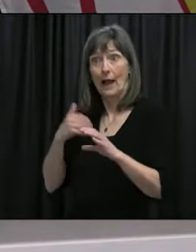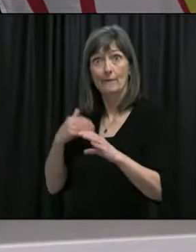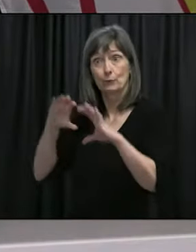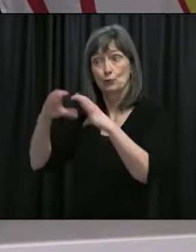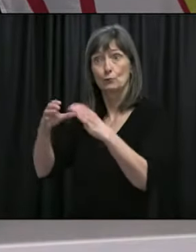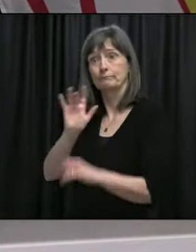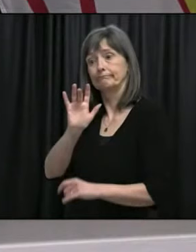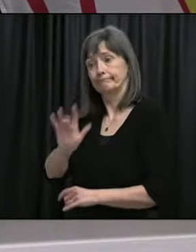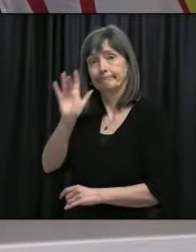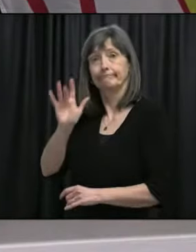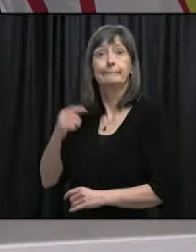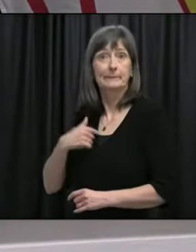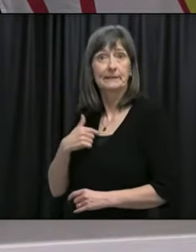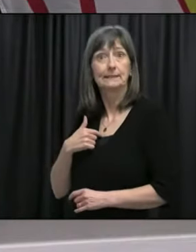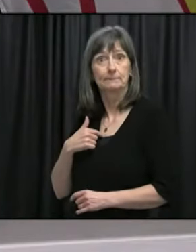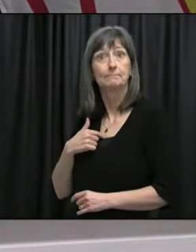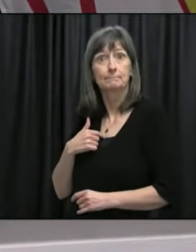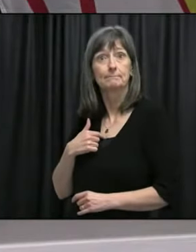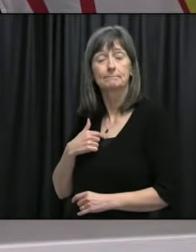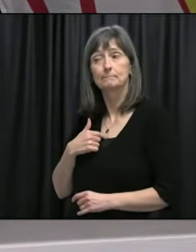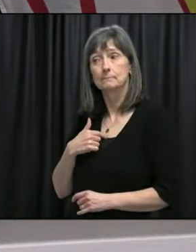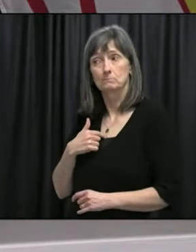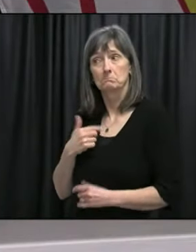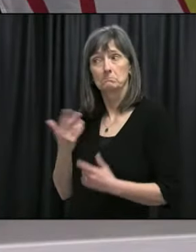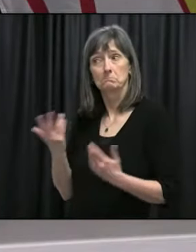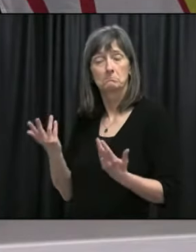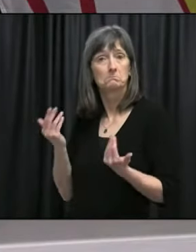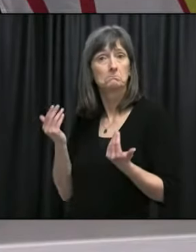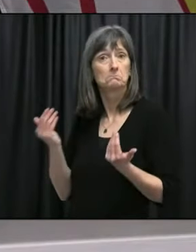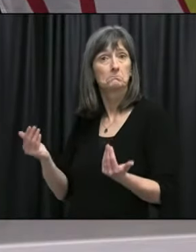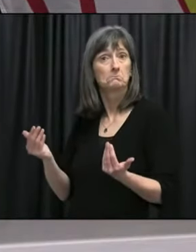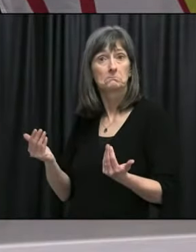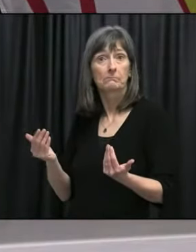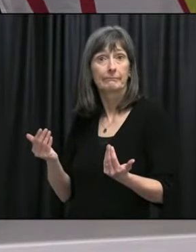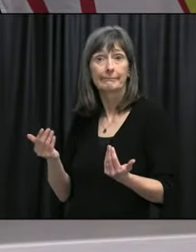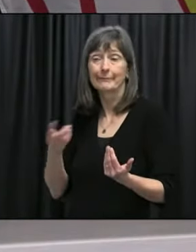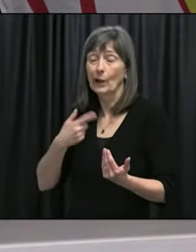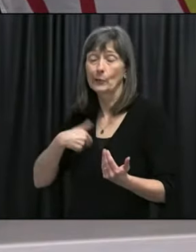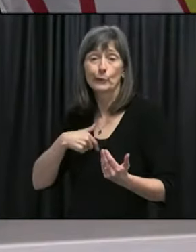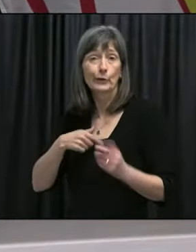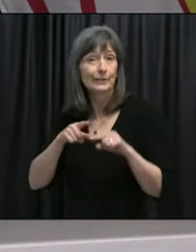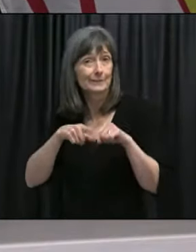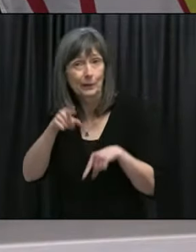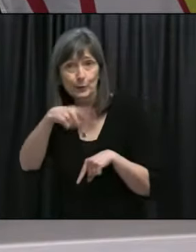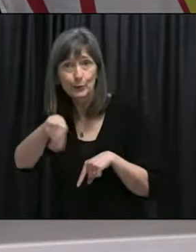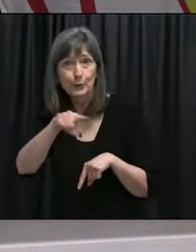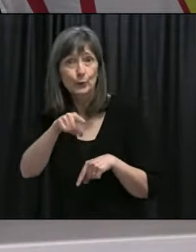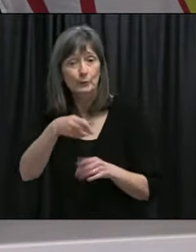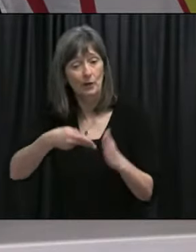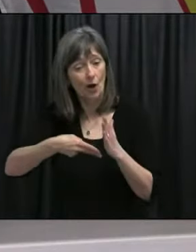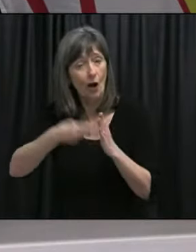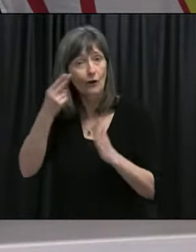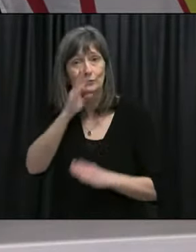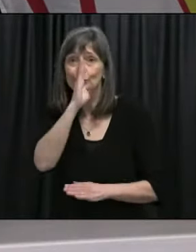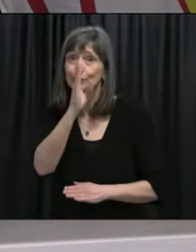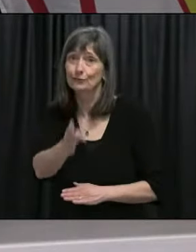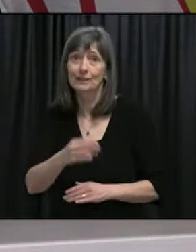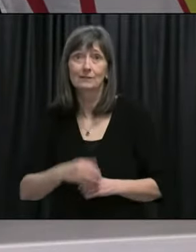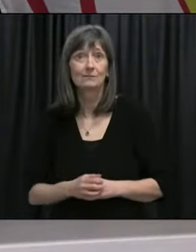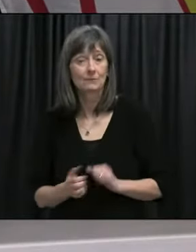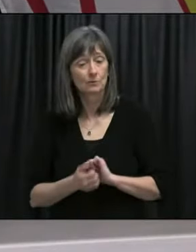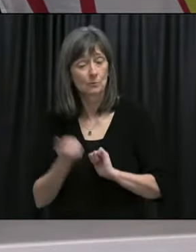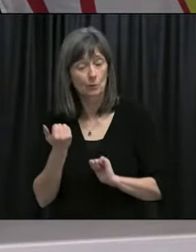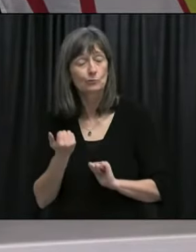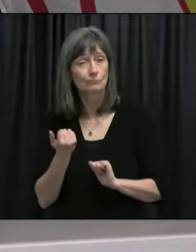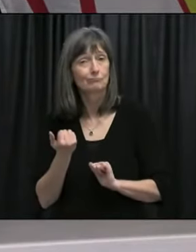uh, to click on that. And, uh, you know, it is, I think we're relying on people to be honest and to be, uh, forthright. And I think most people are.